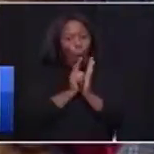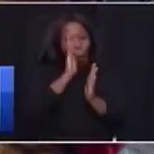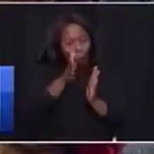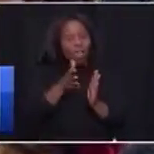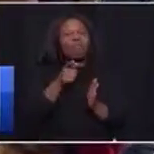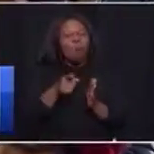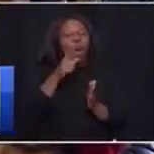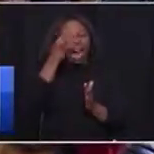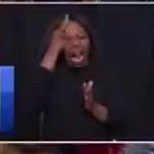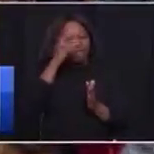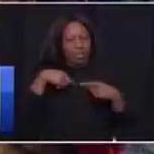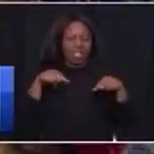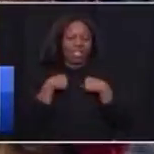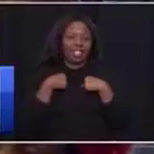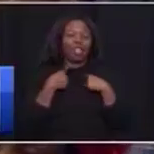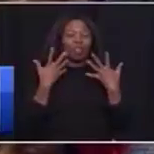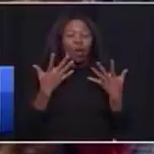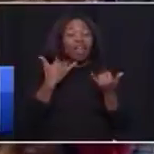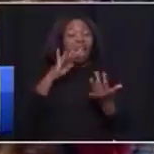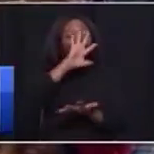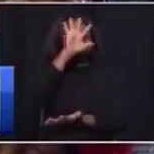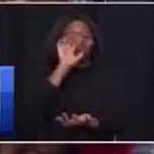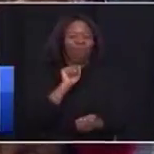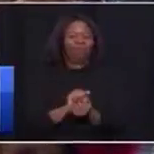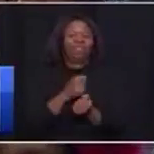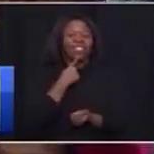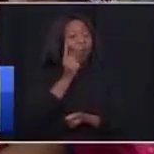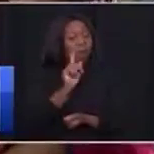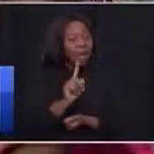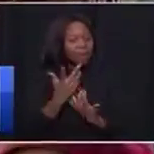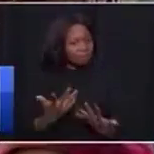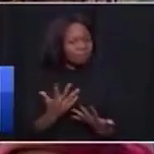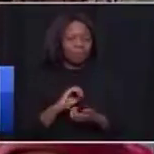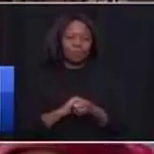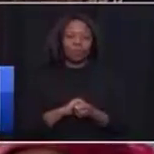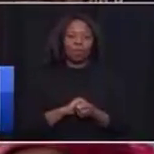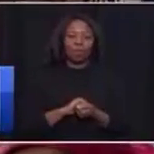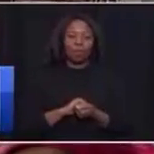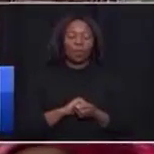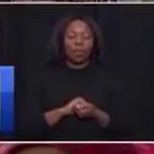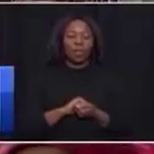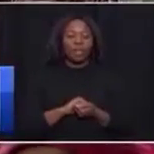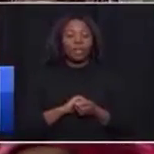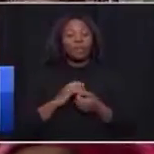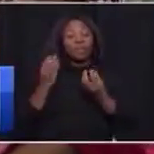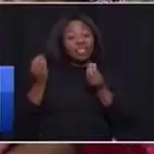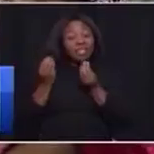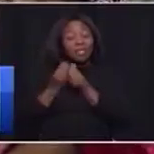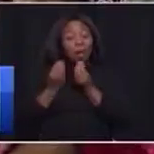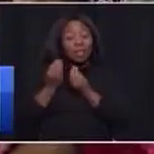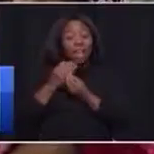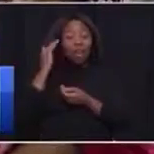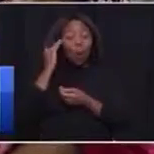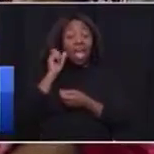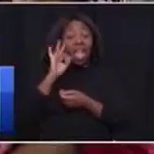government so I want to conclude by saying that something that I know if I don't say it my